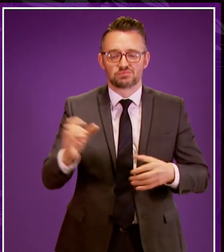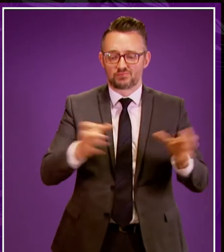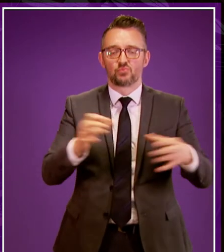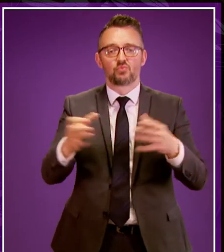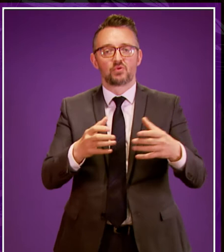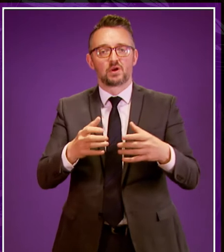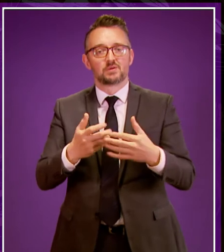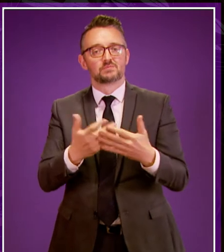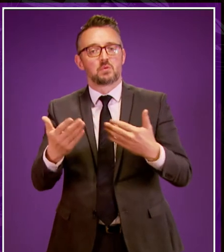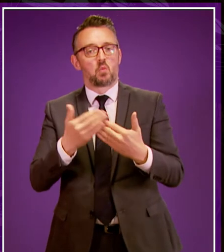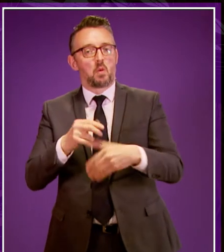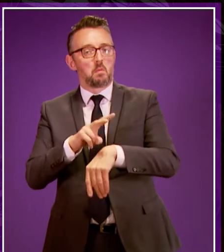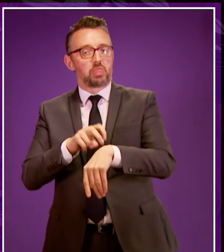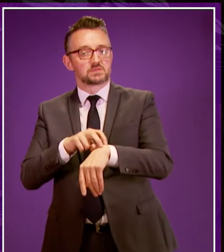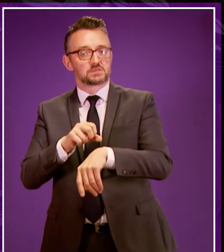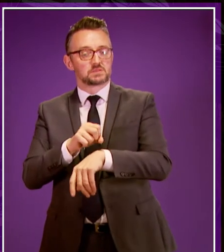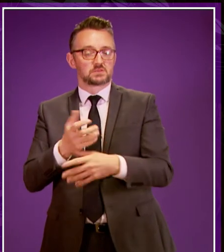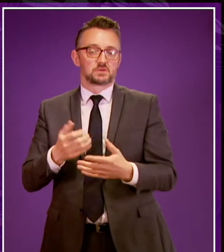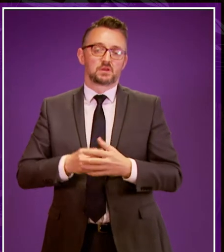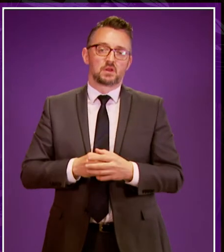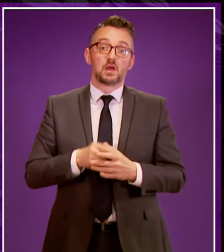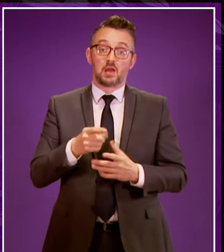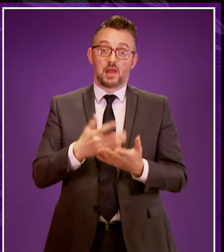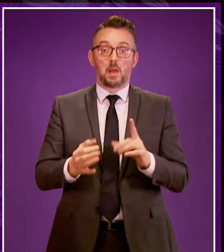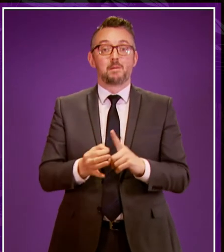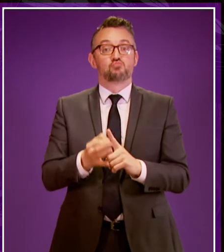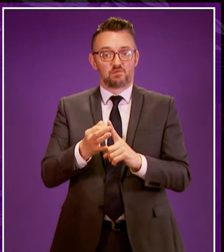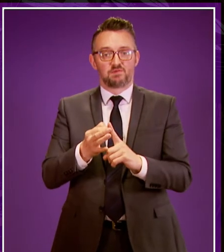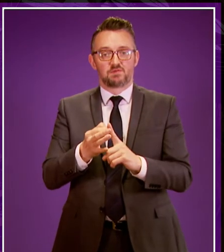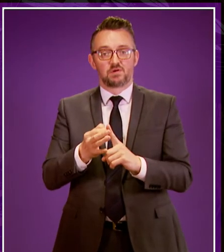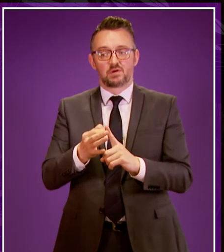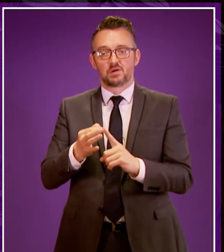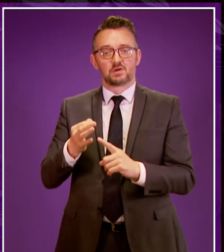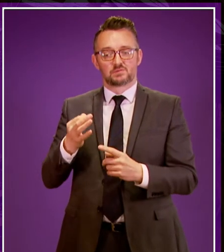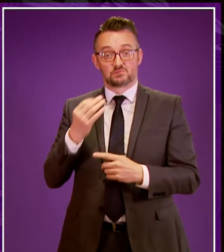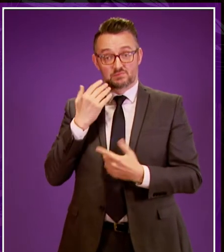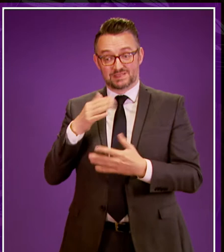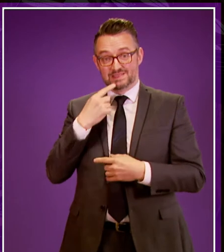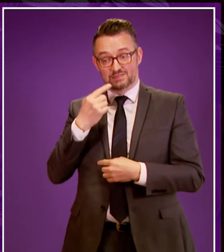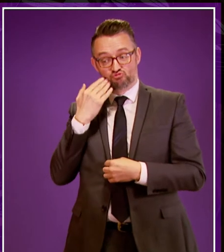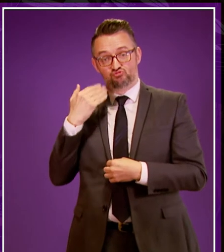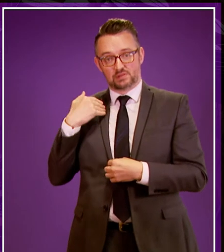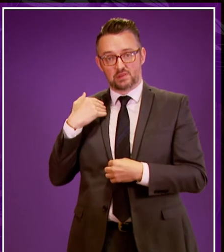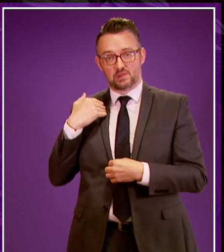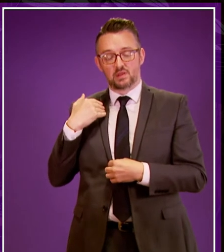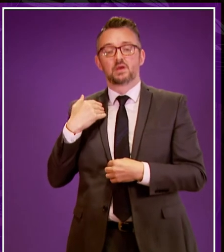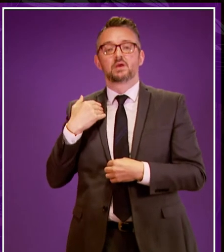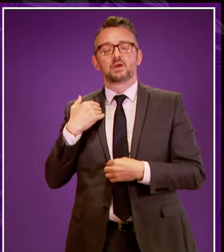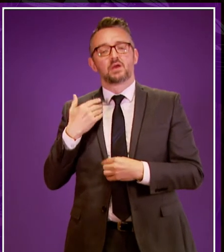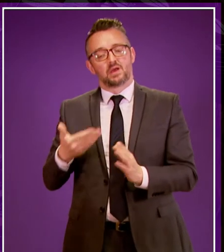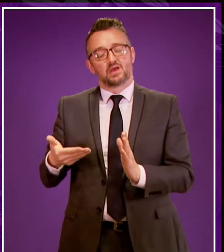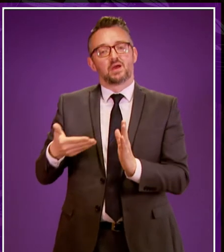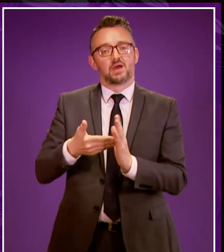officers into the police service and that's helped to improve the uptake as I mentioned in my earlier remarks. Alongside that